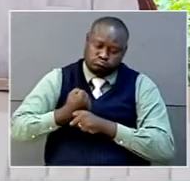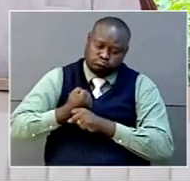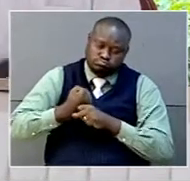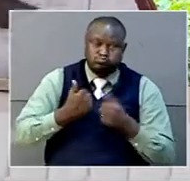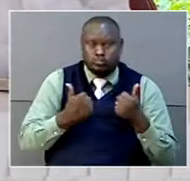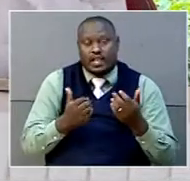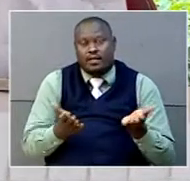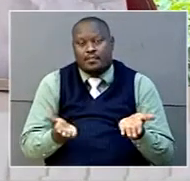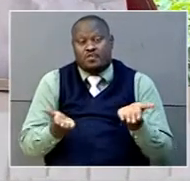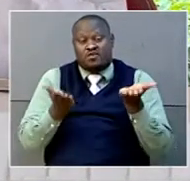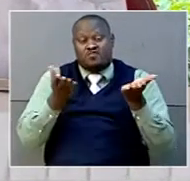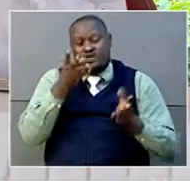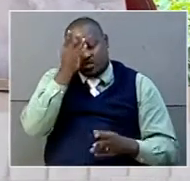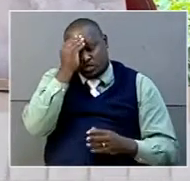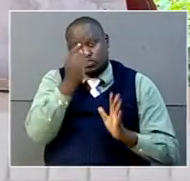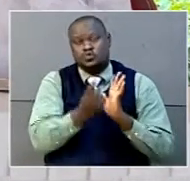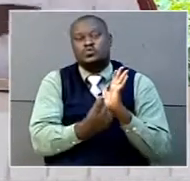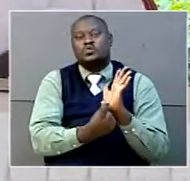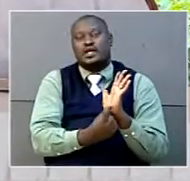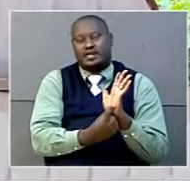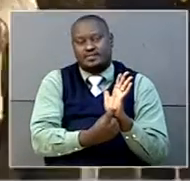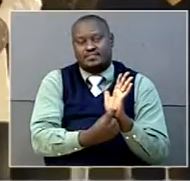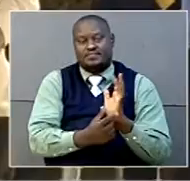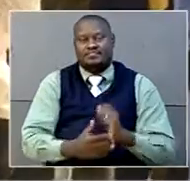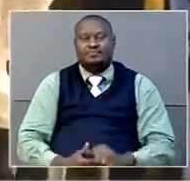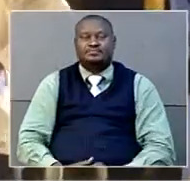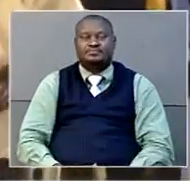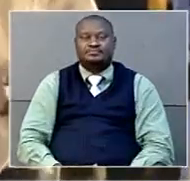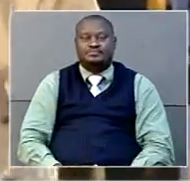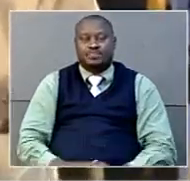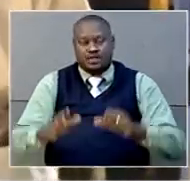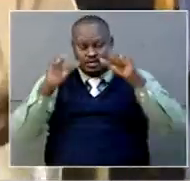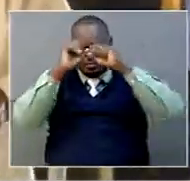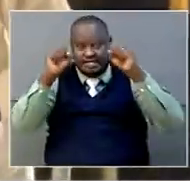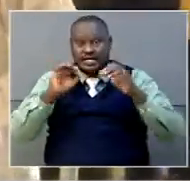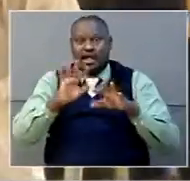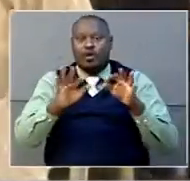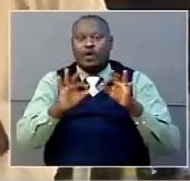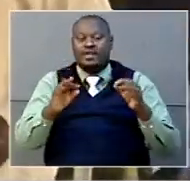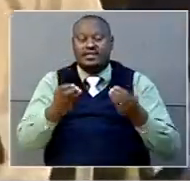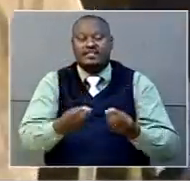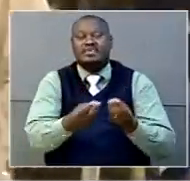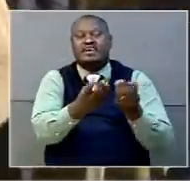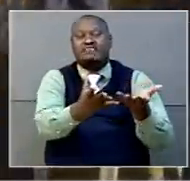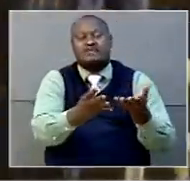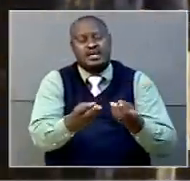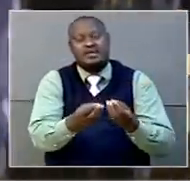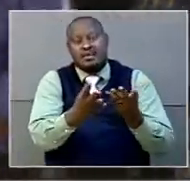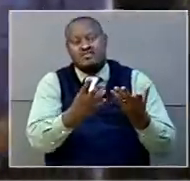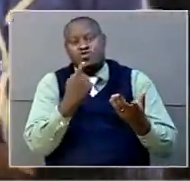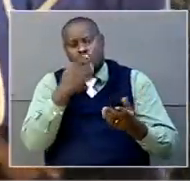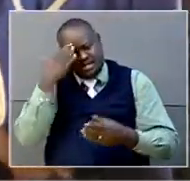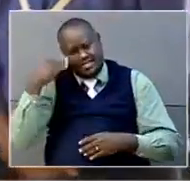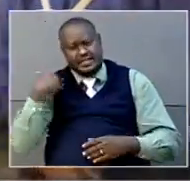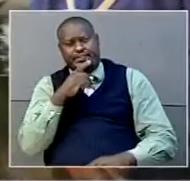quality of education in Uganda right after her appointment. The President presented the words of appreciation to some outstanding